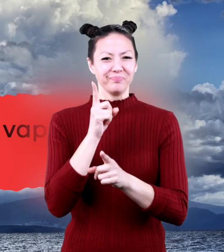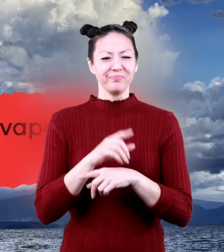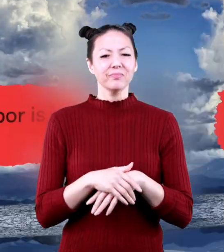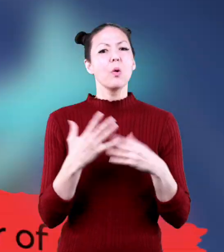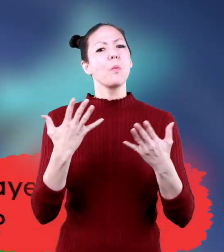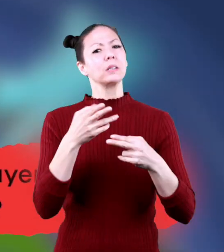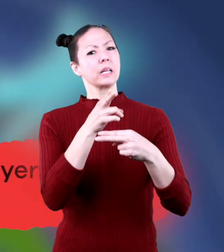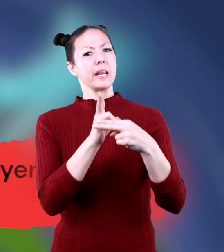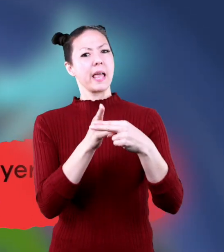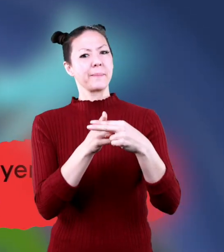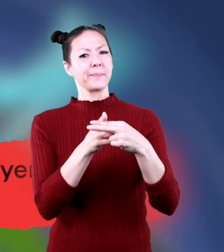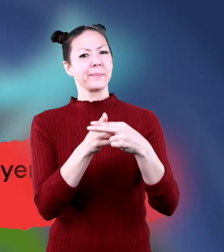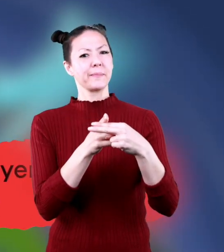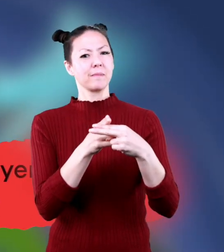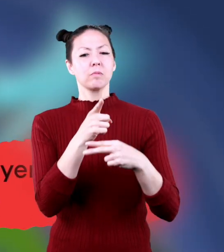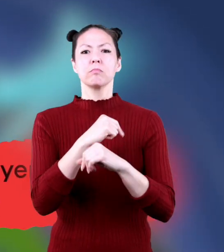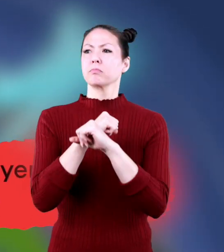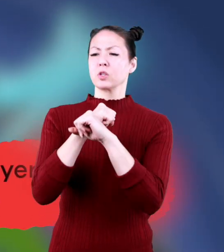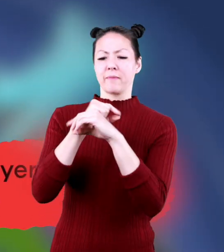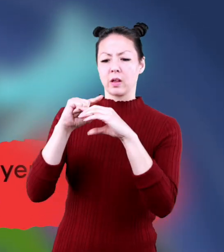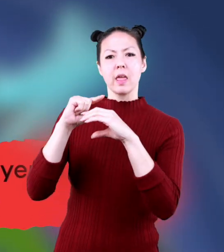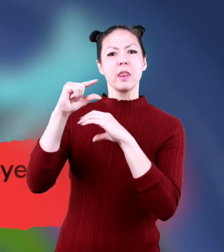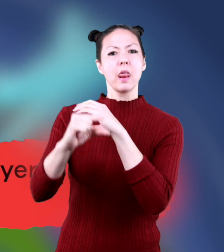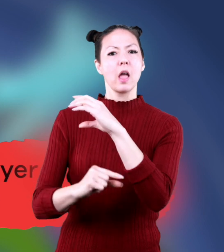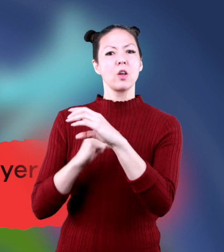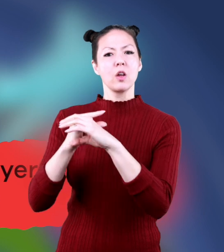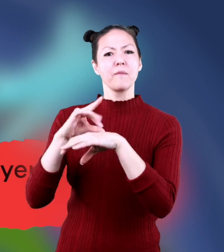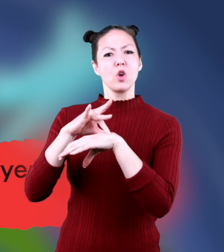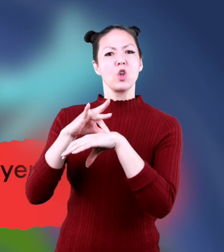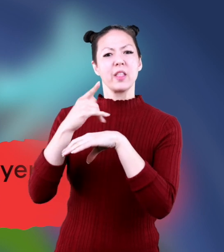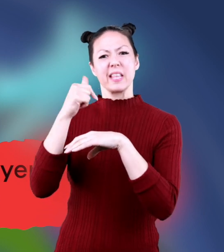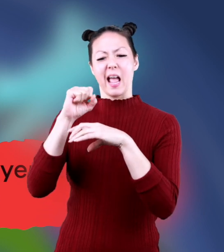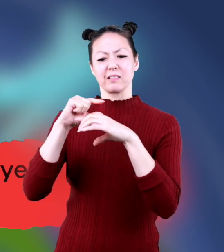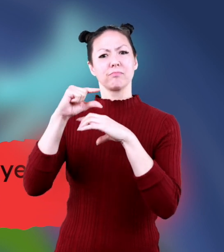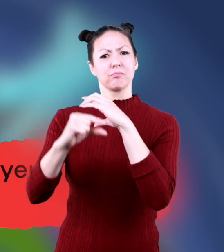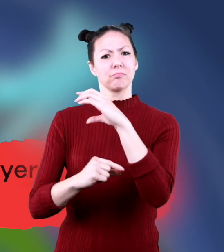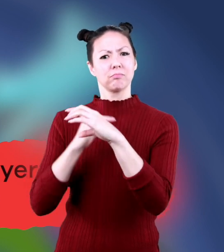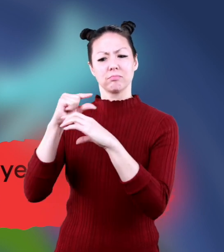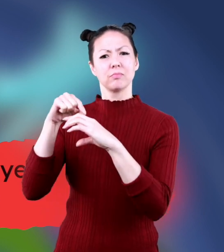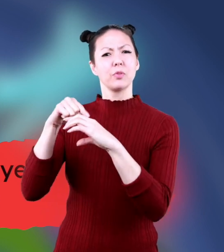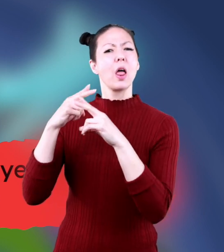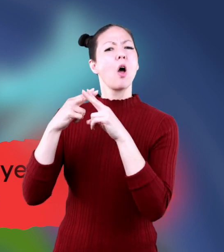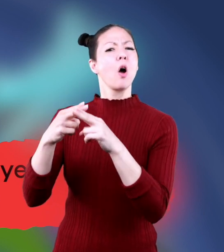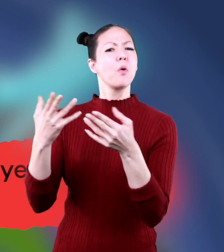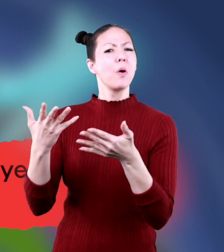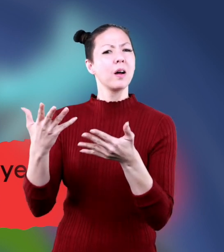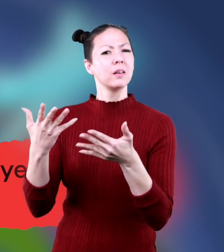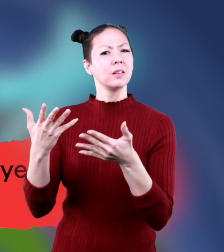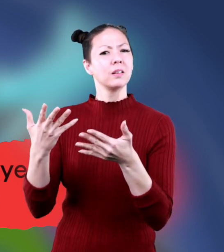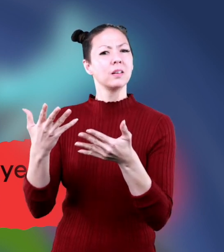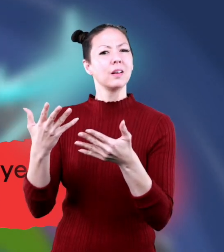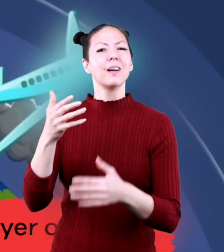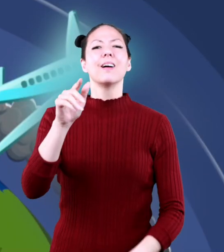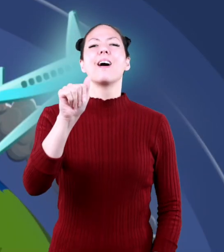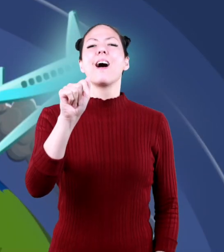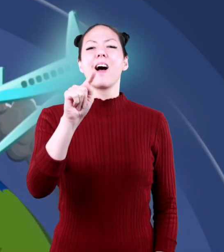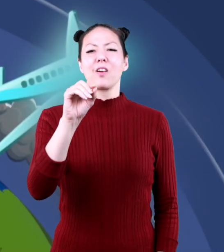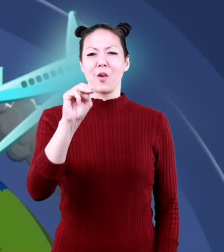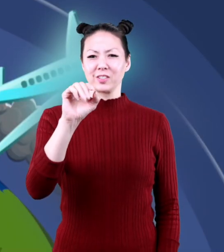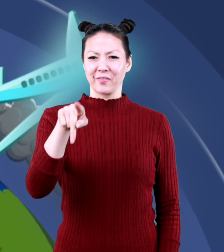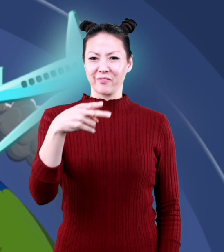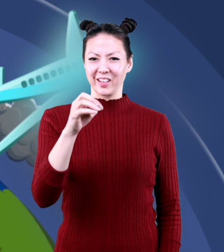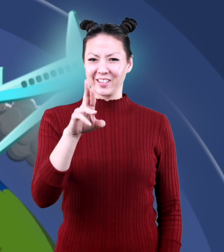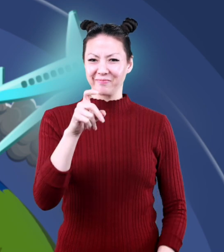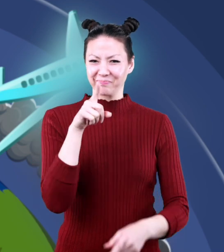Humidity. What is the name of the protective layer of gases that surround the earth? The